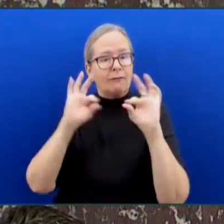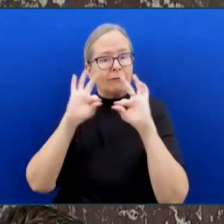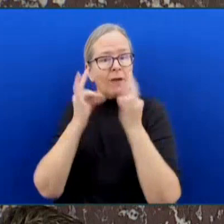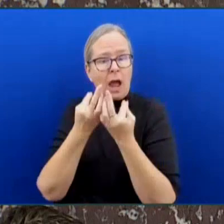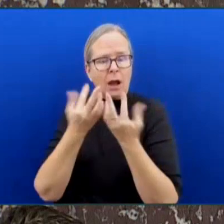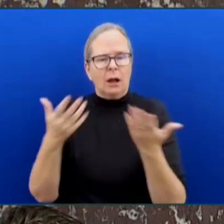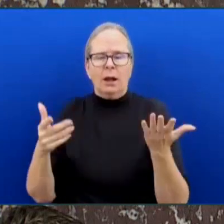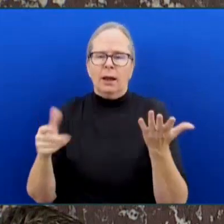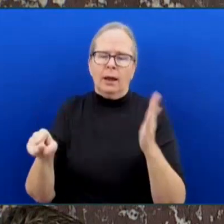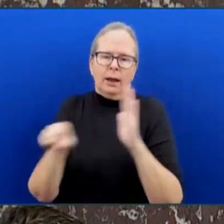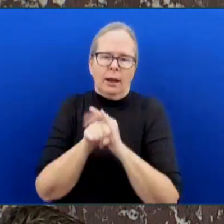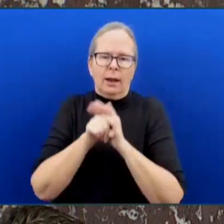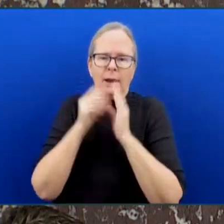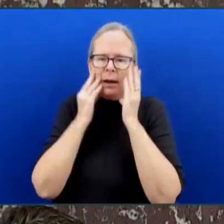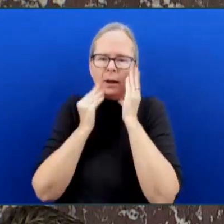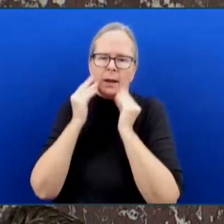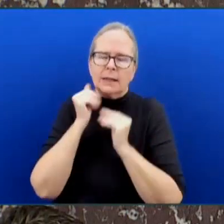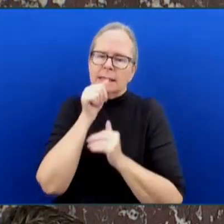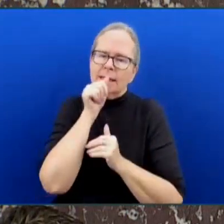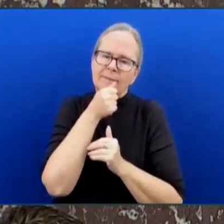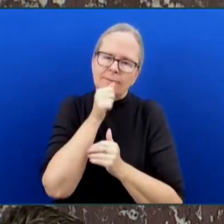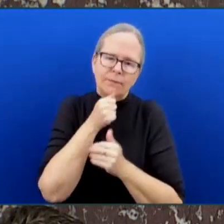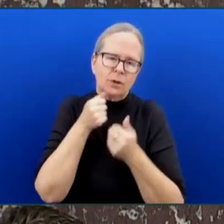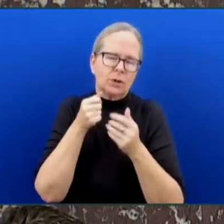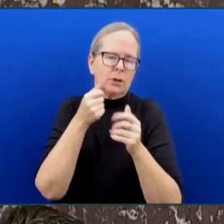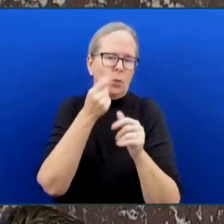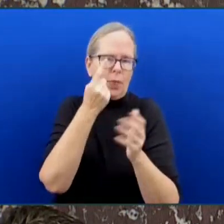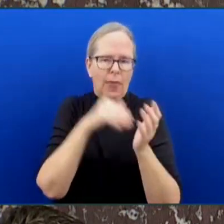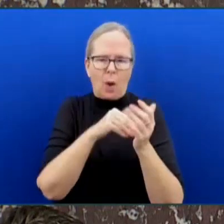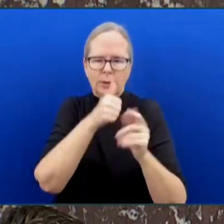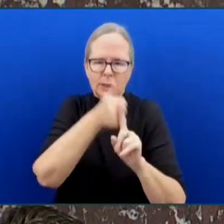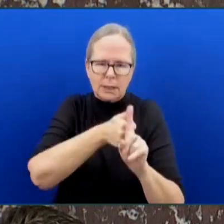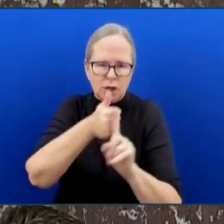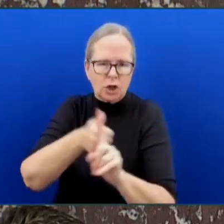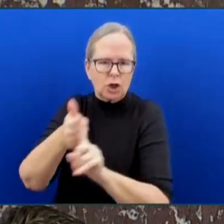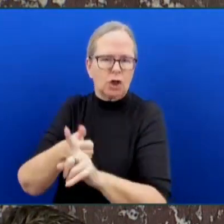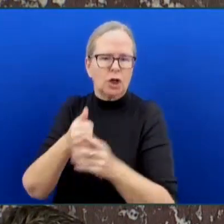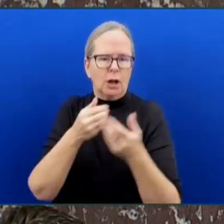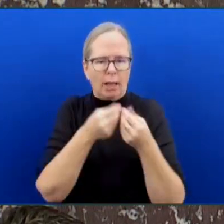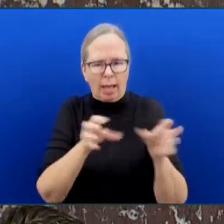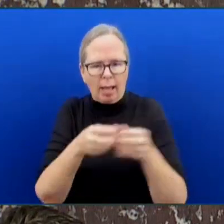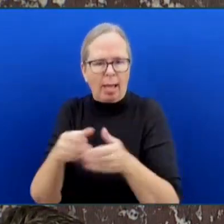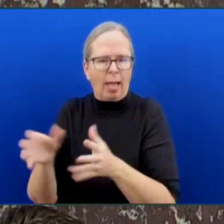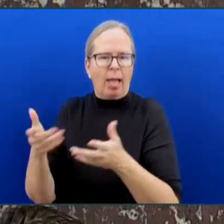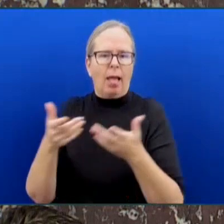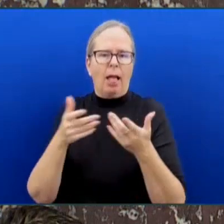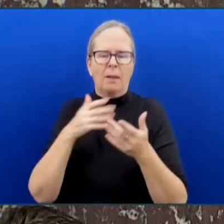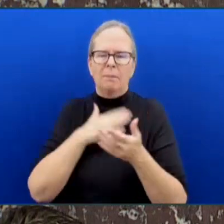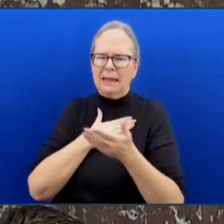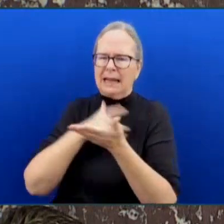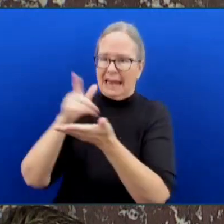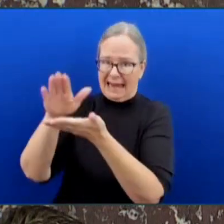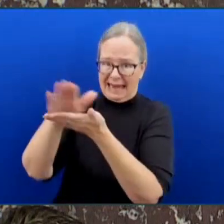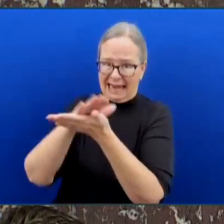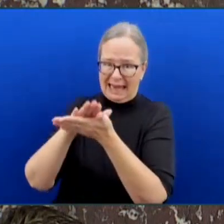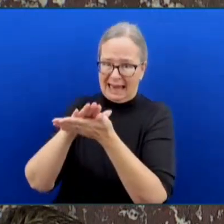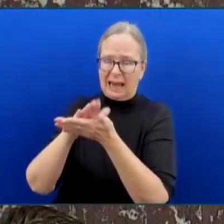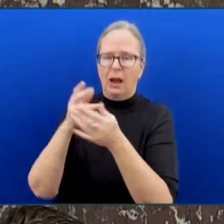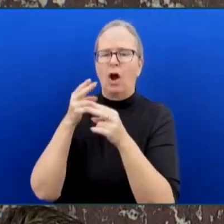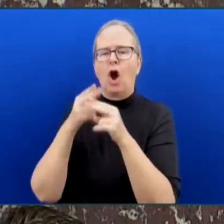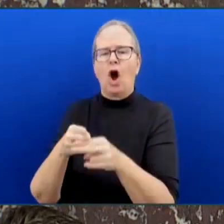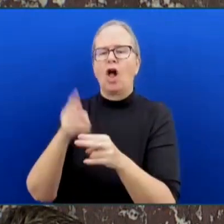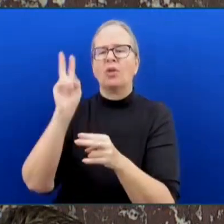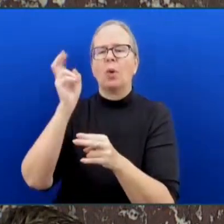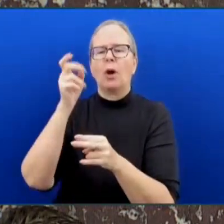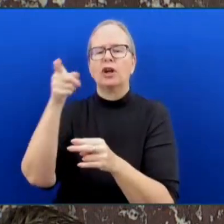secret Kill BC plan and justify why he's content with erasing $11,000 per year from household incomes